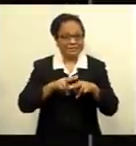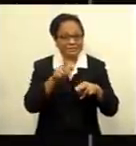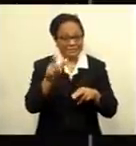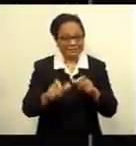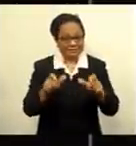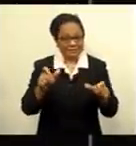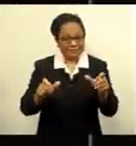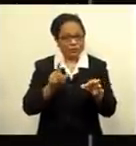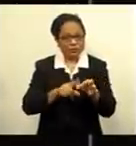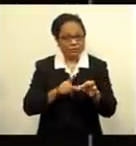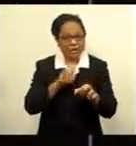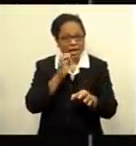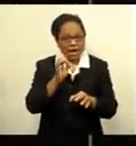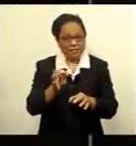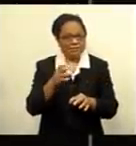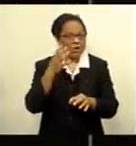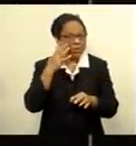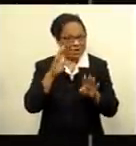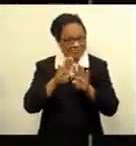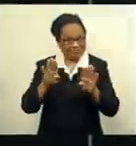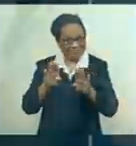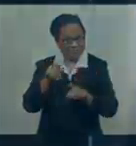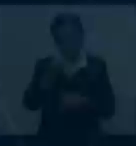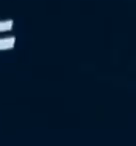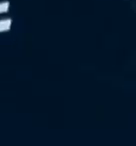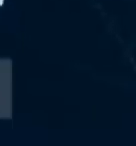what's the first thing you'll do when borders are lifted?